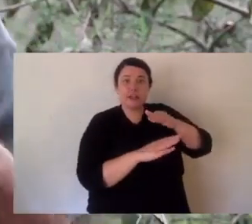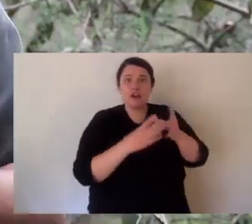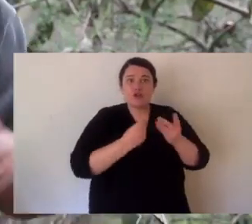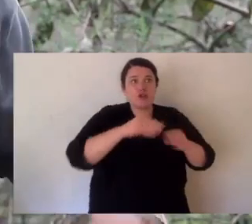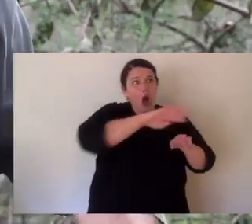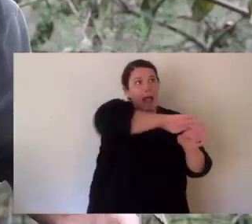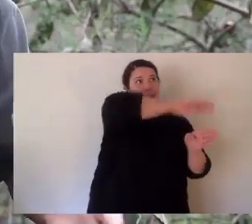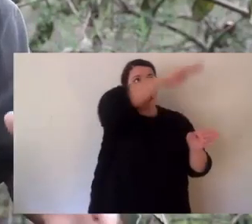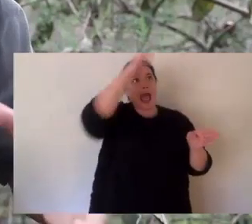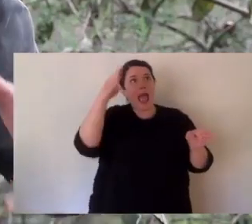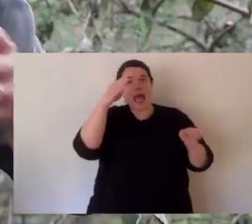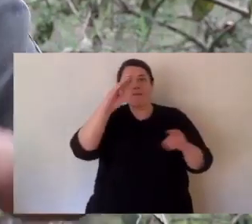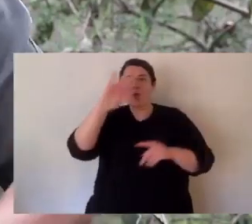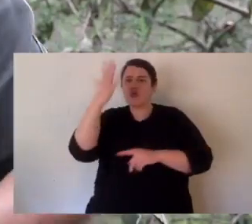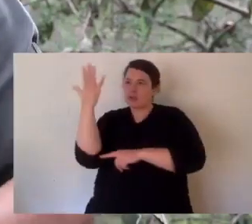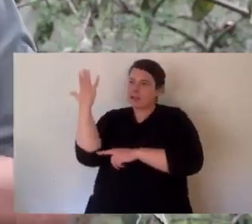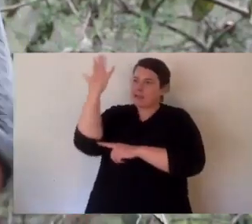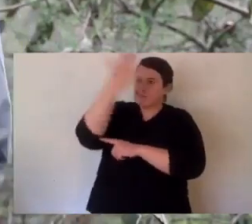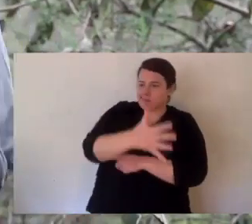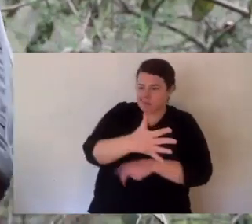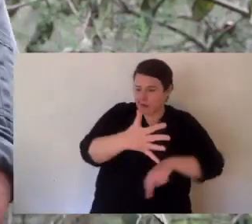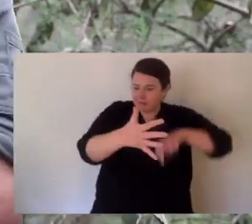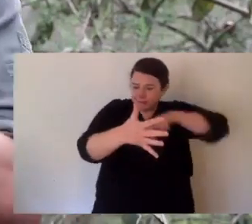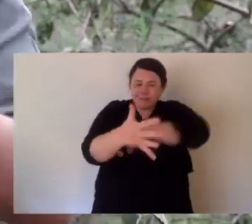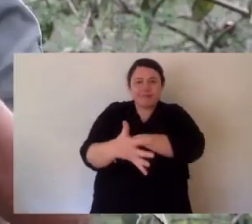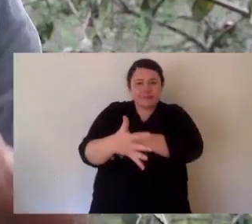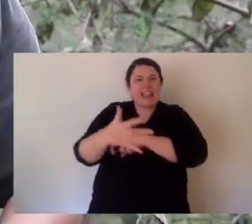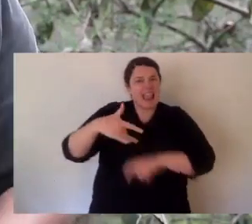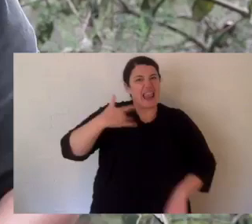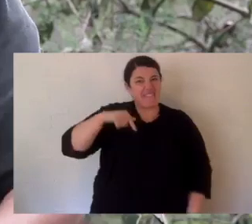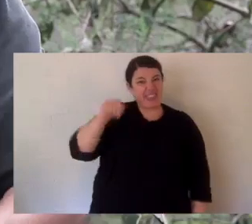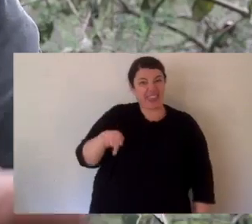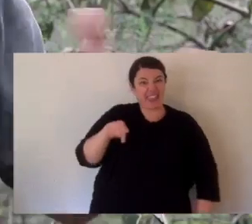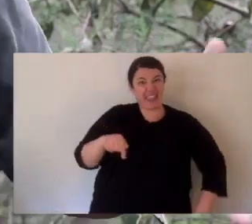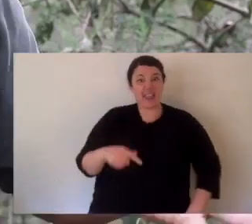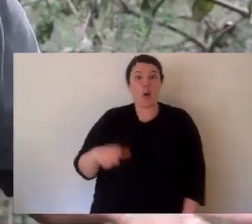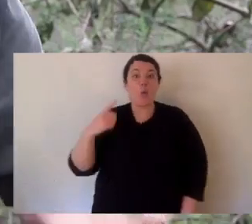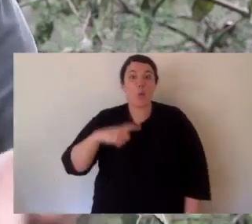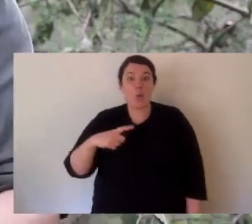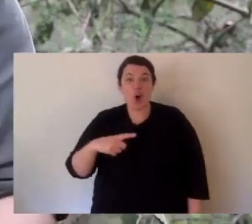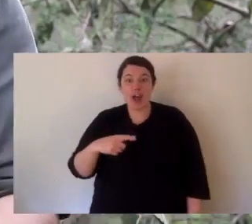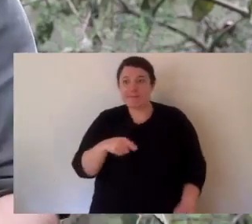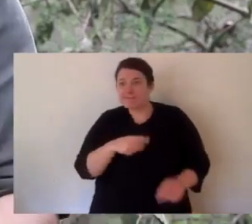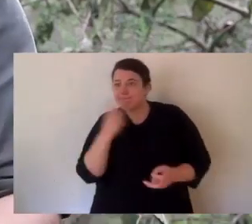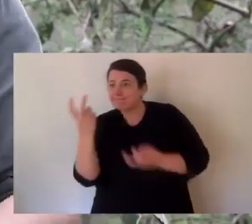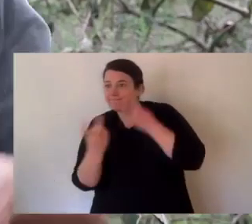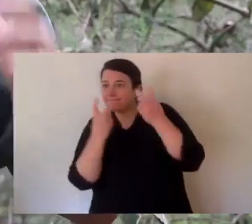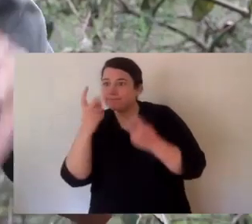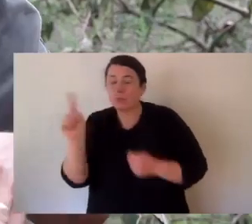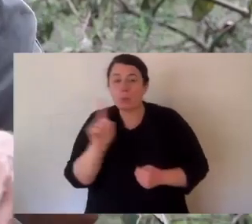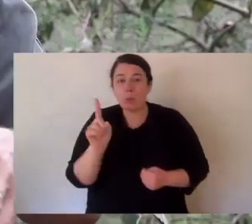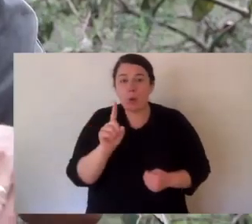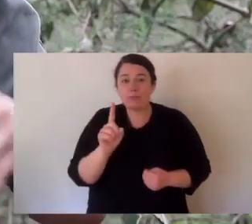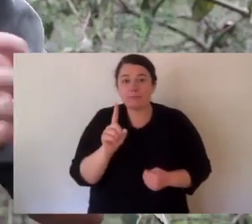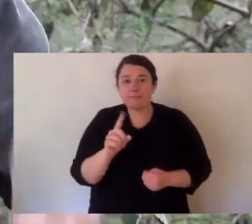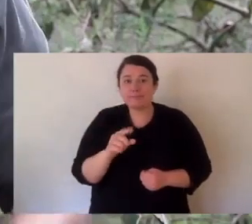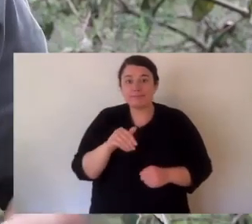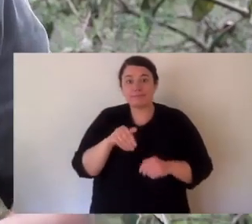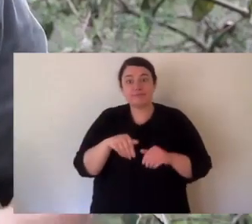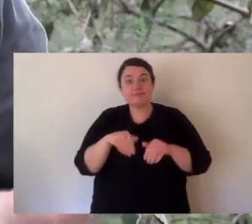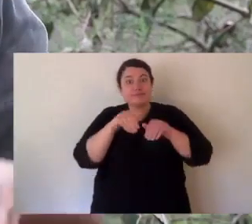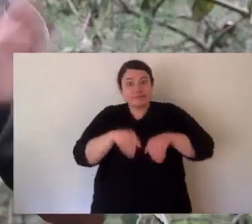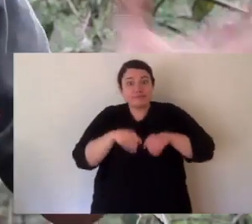the trees that had fallen over. But they live in those open woodlands because they need to hunt things like paddy melons, bedongs,